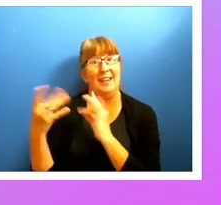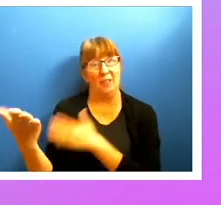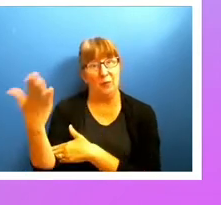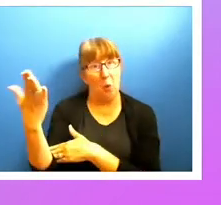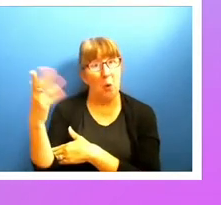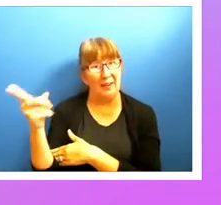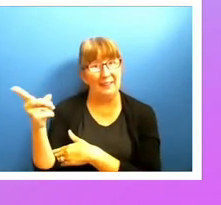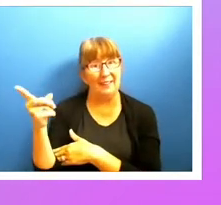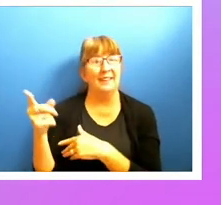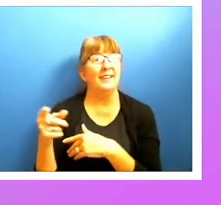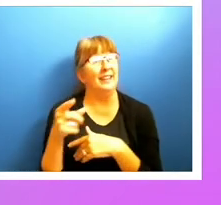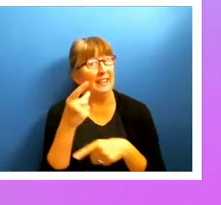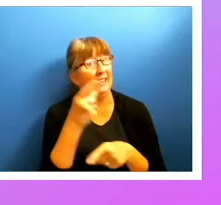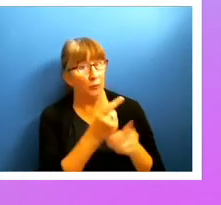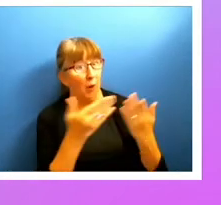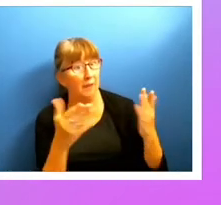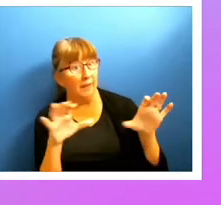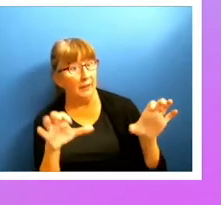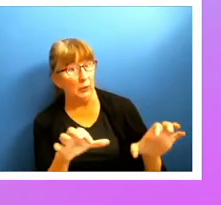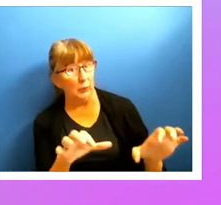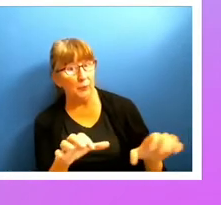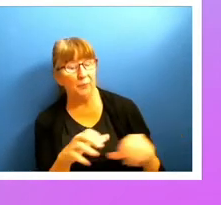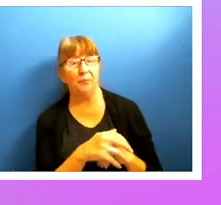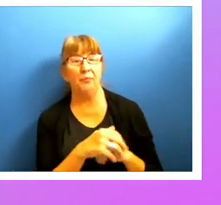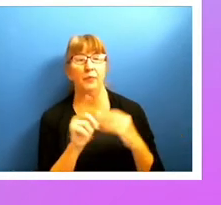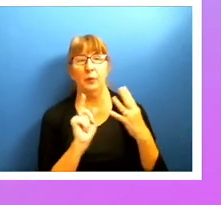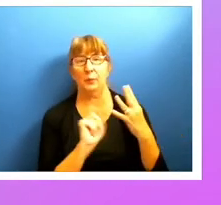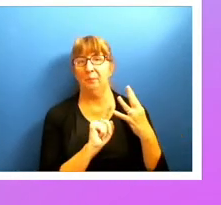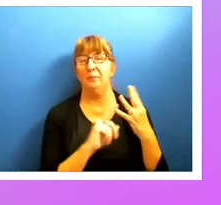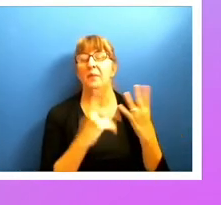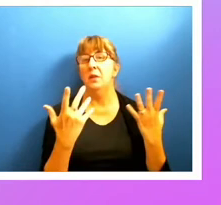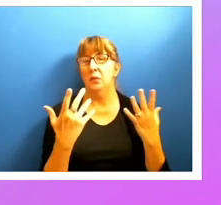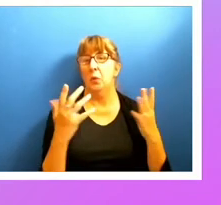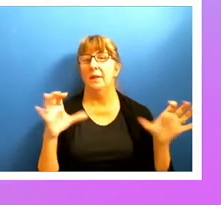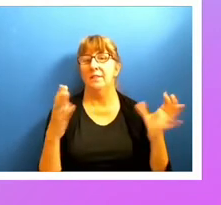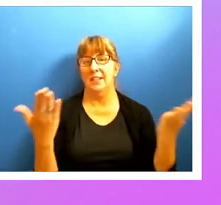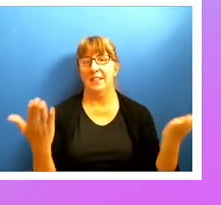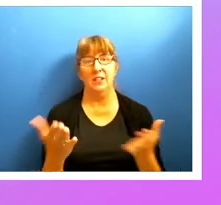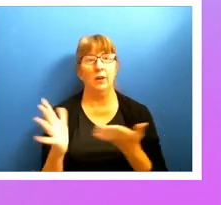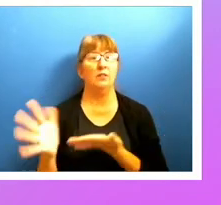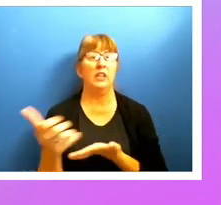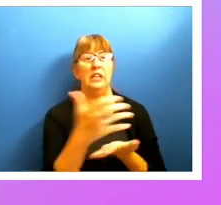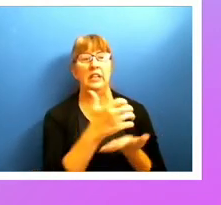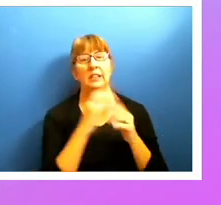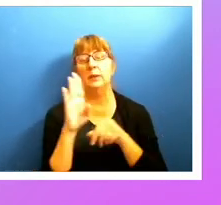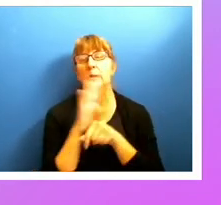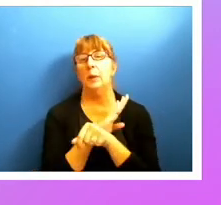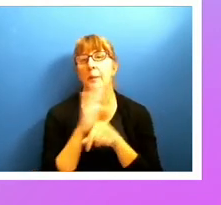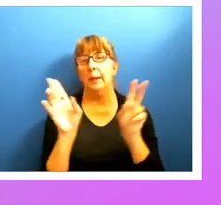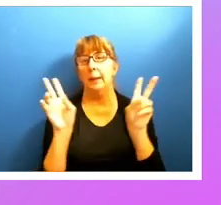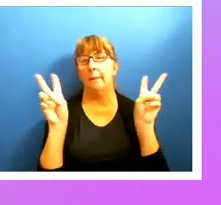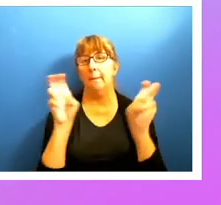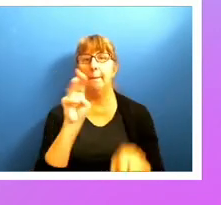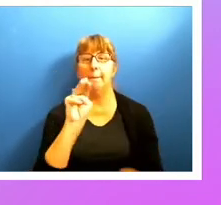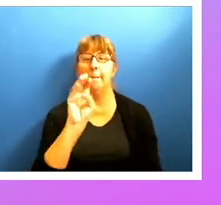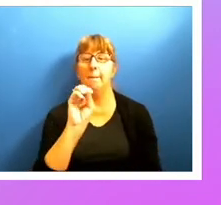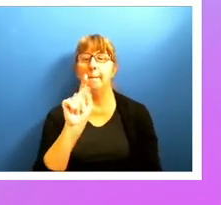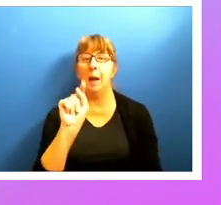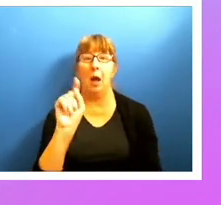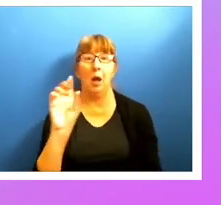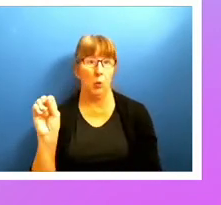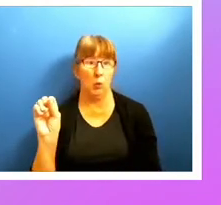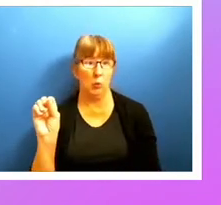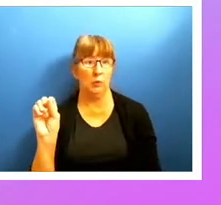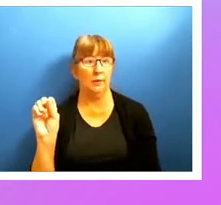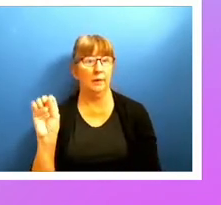It is the right thing to do. And so what I've done here is I've just collected some company mottos, if you will, and